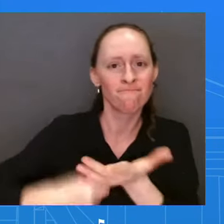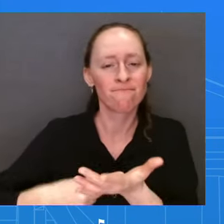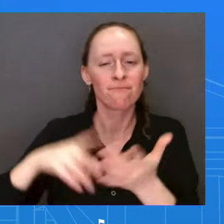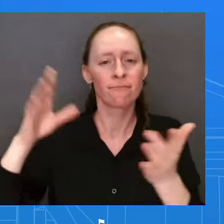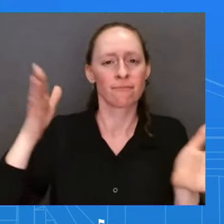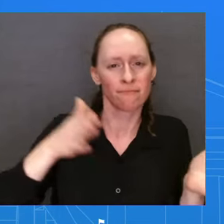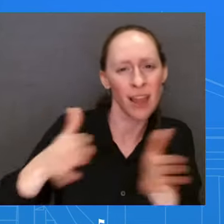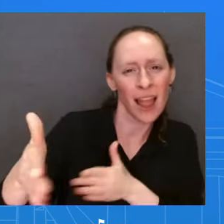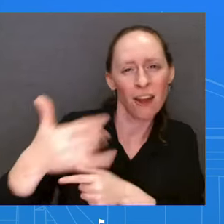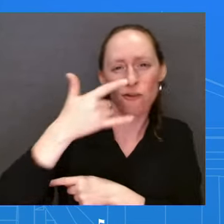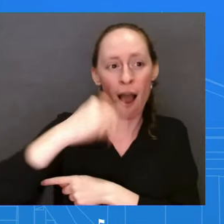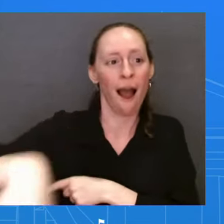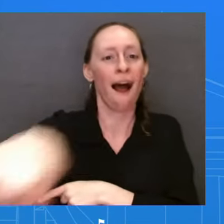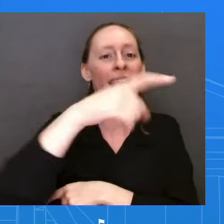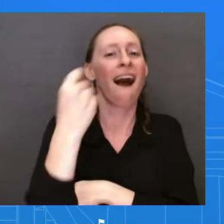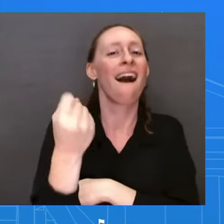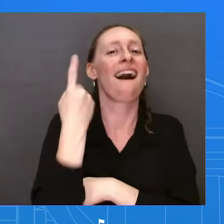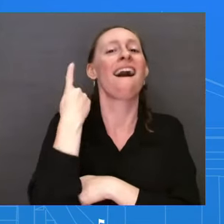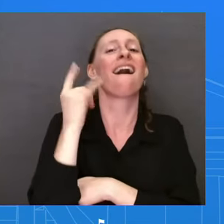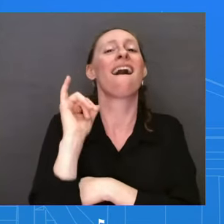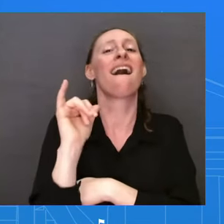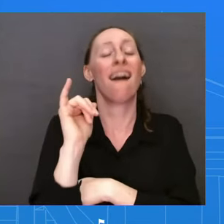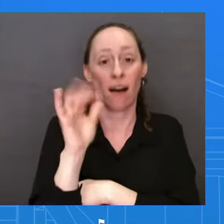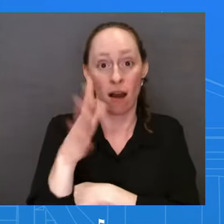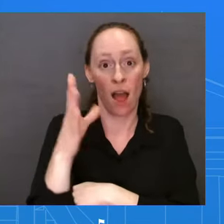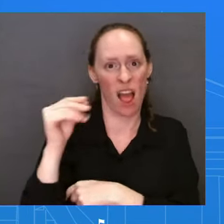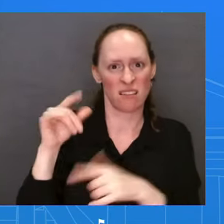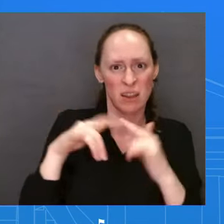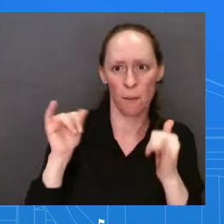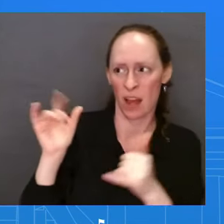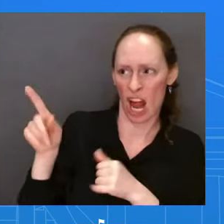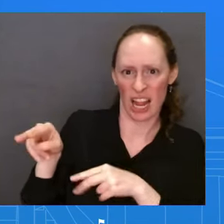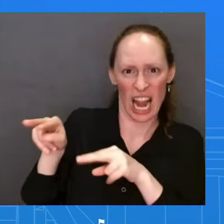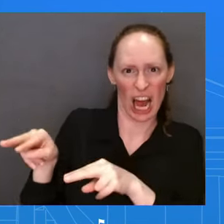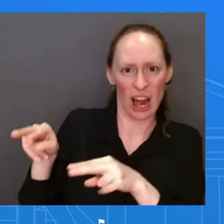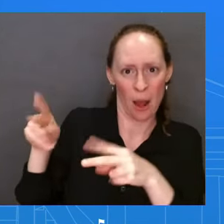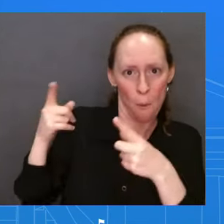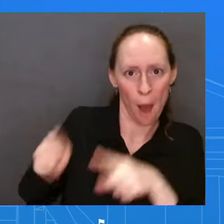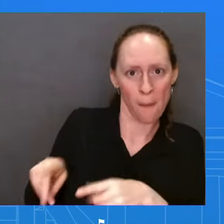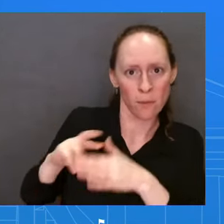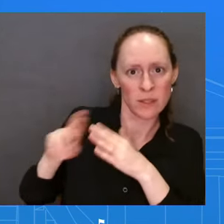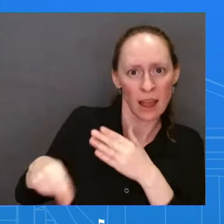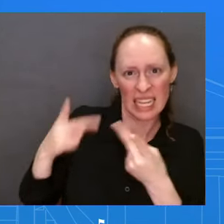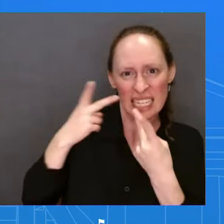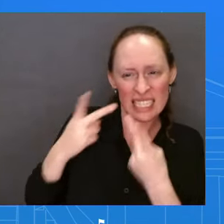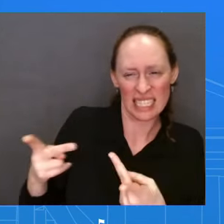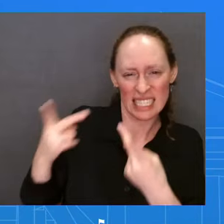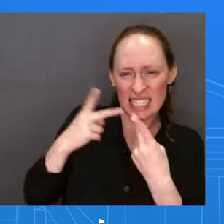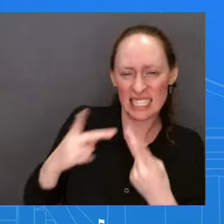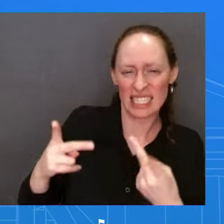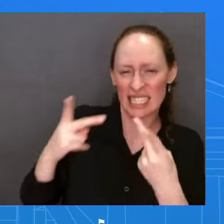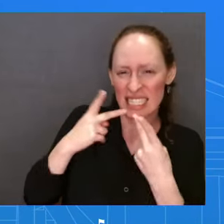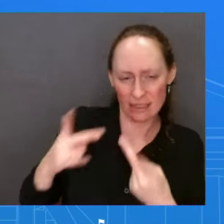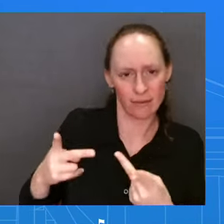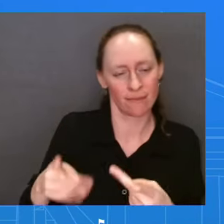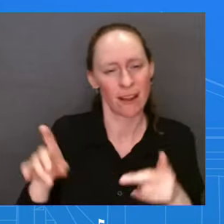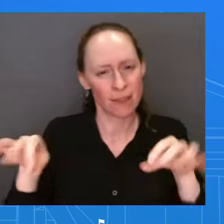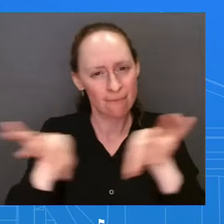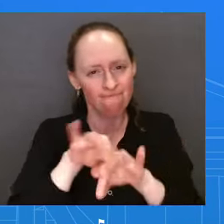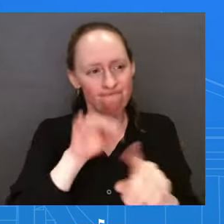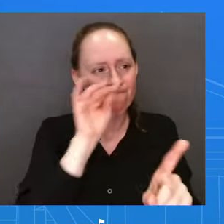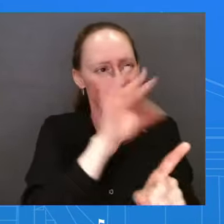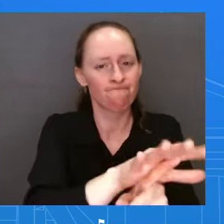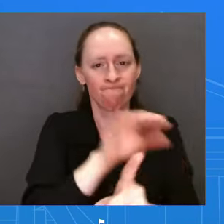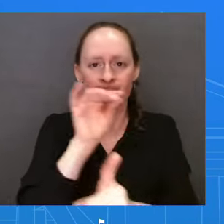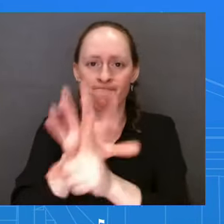results and the fact that we have to keep our foot on the gas, as I said, to keep ourselves moving forward here. Some version of what you just said has been said by this White House, though, most